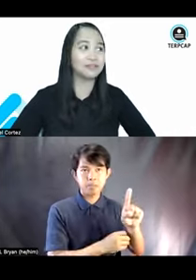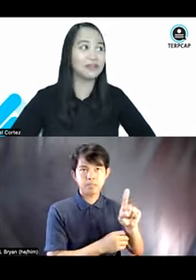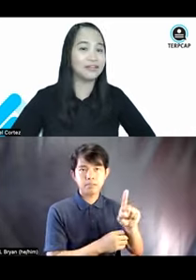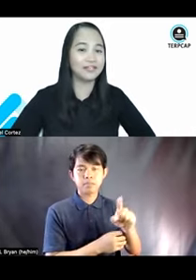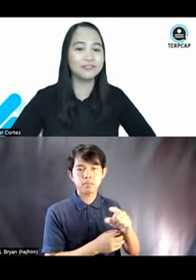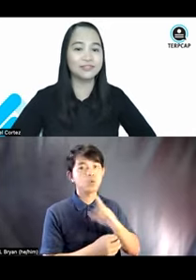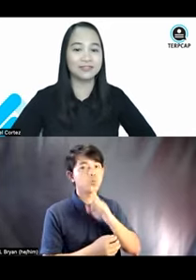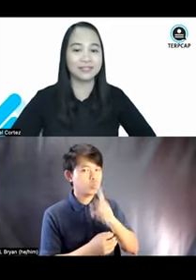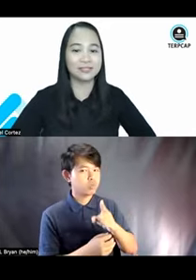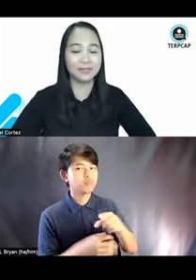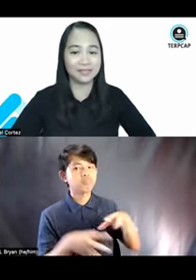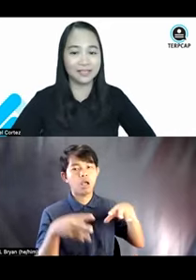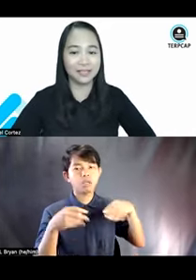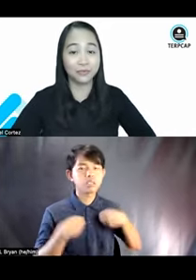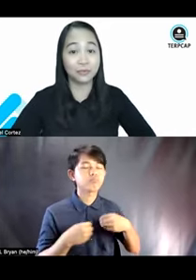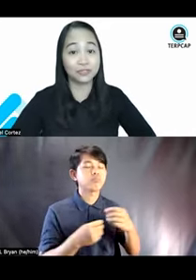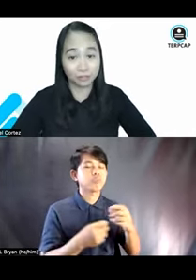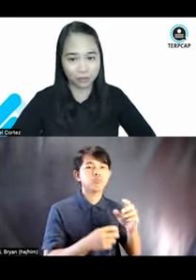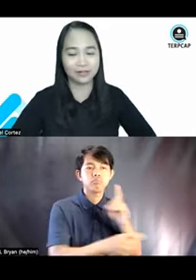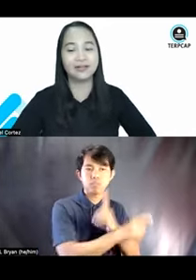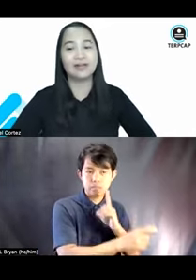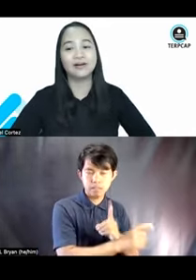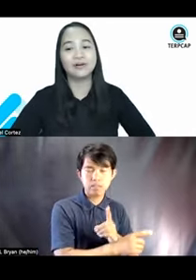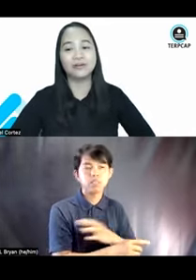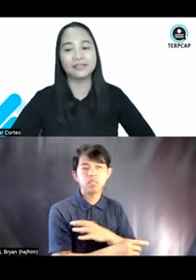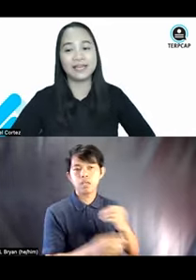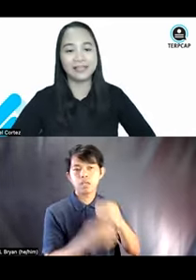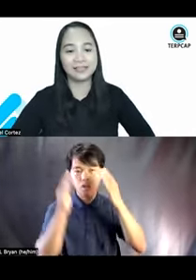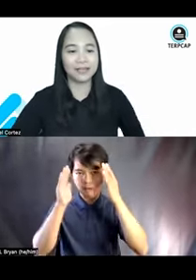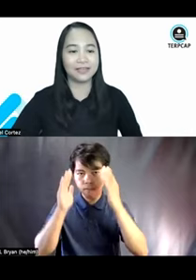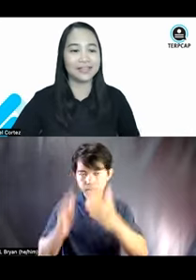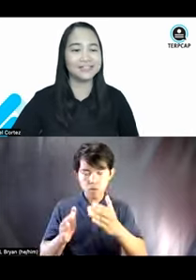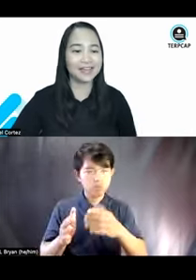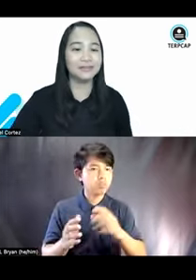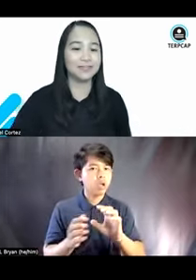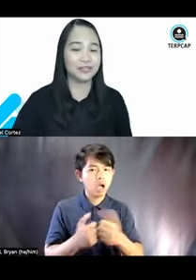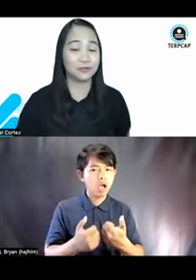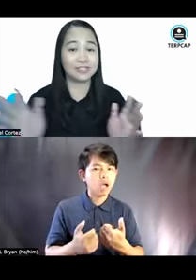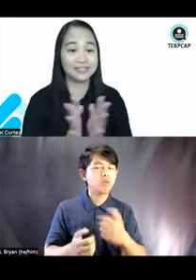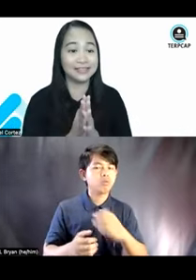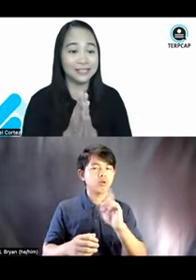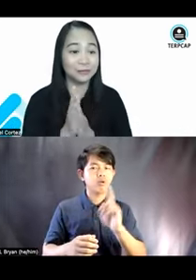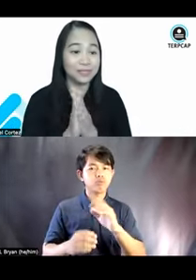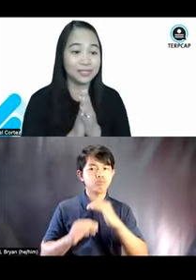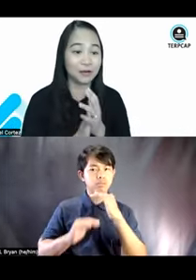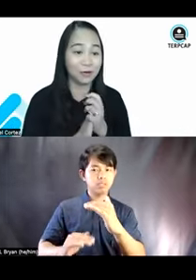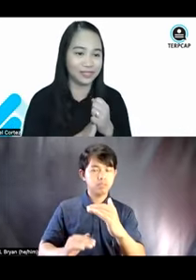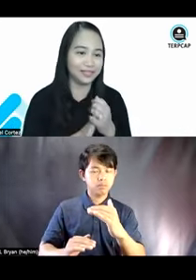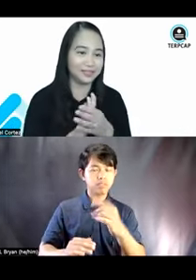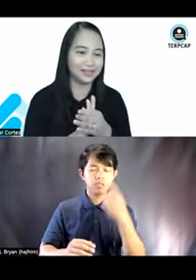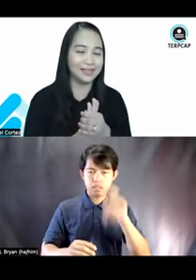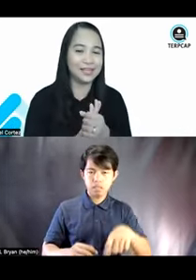really to acknowledge the disability and focus more on identifying the exact limitations that need to be